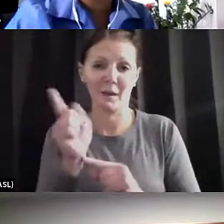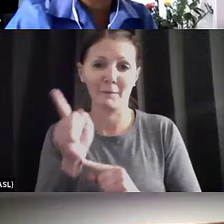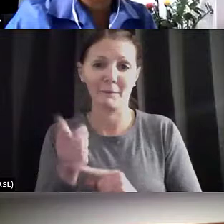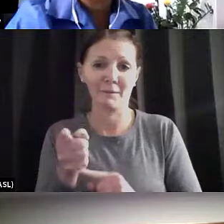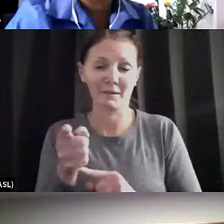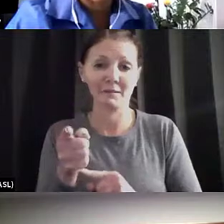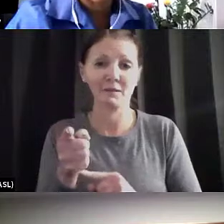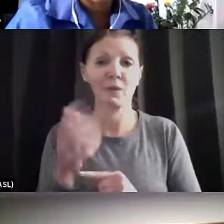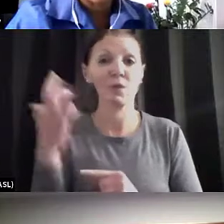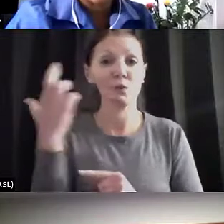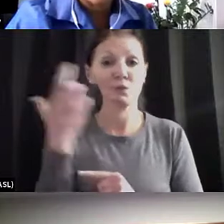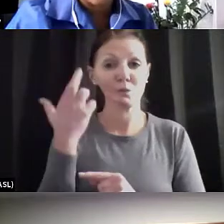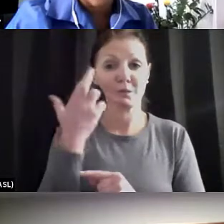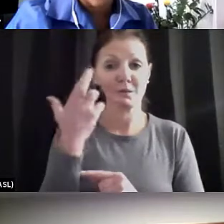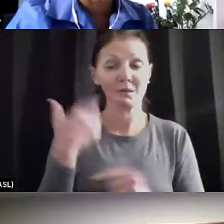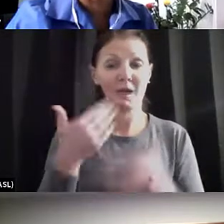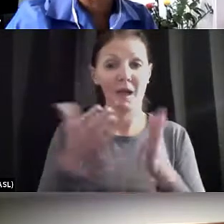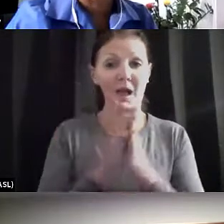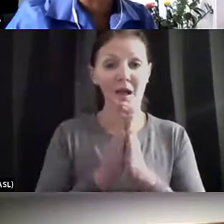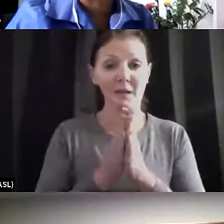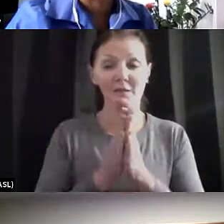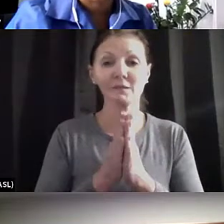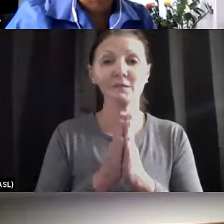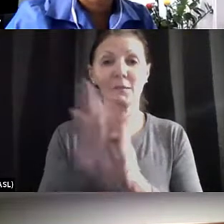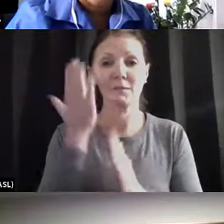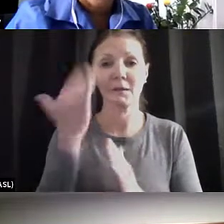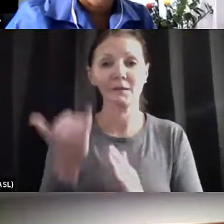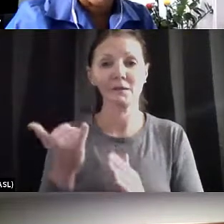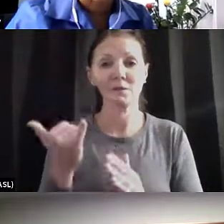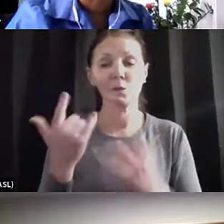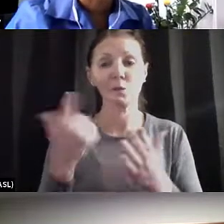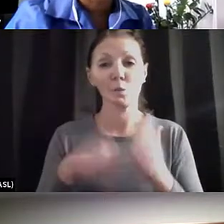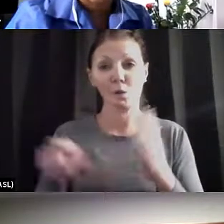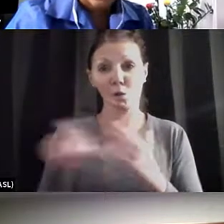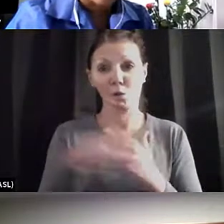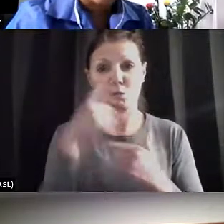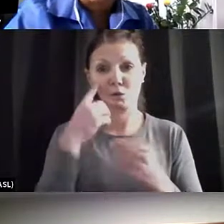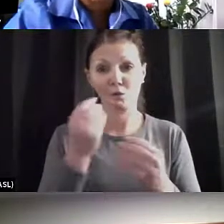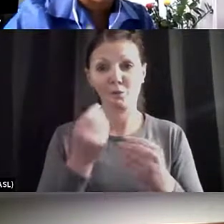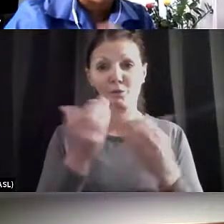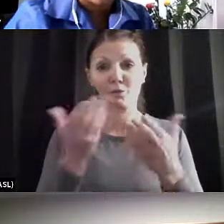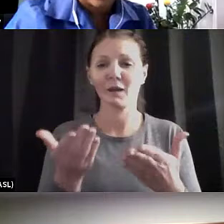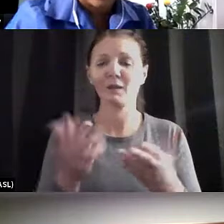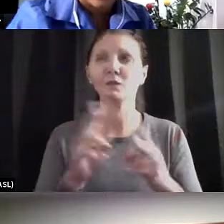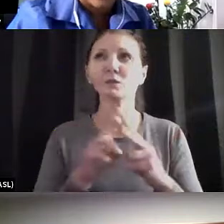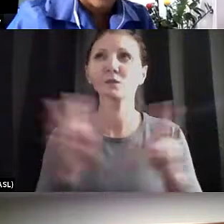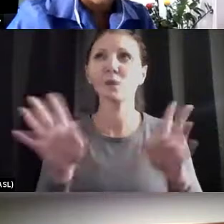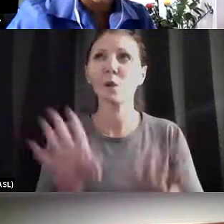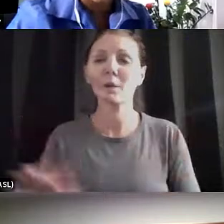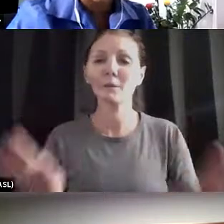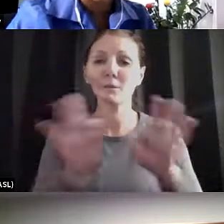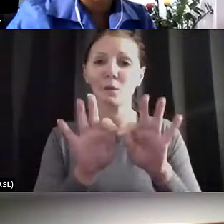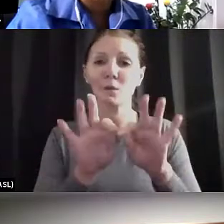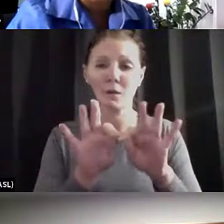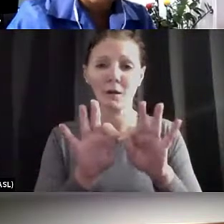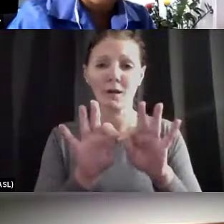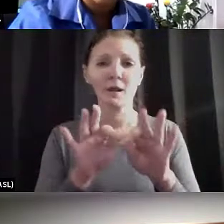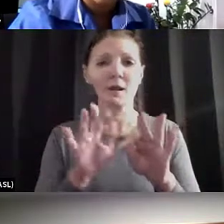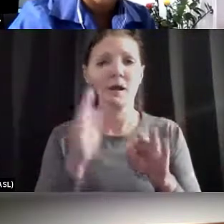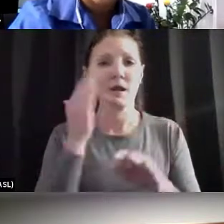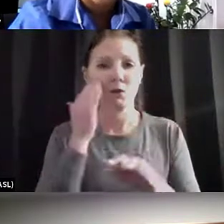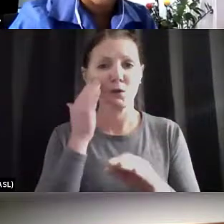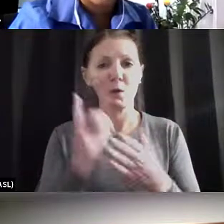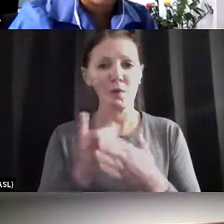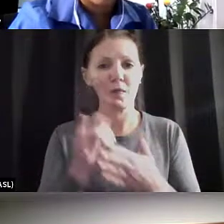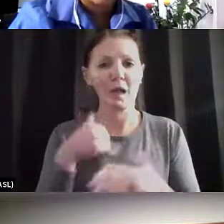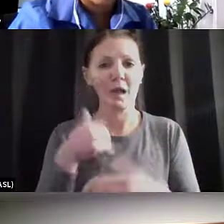And the reason that I'm asking you to do that is because what you have provided is so insightful on many different levels. And I know that there's a